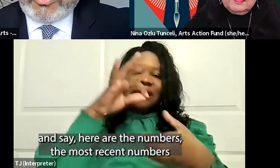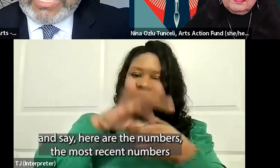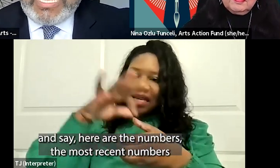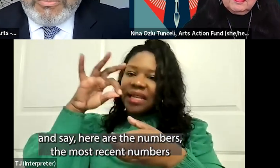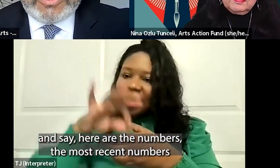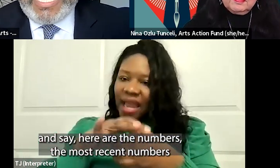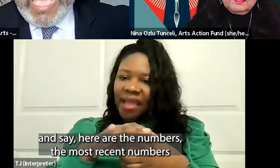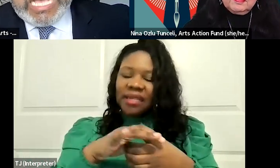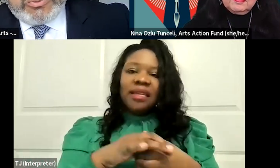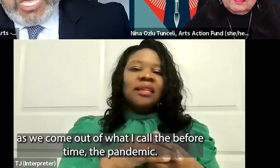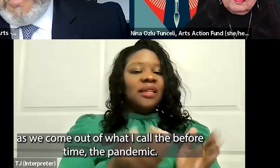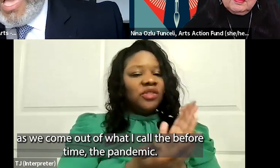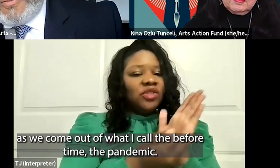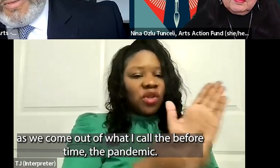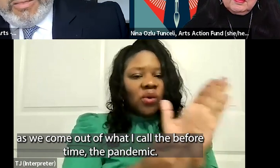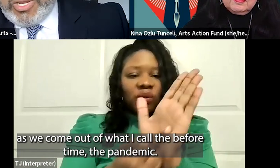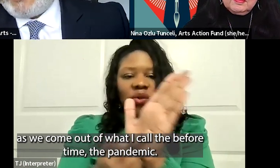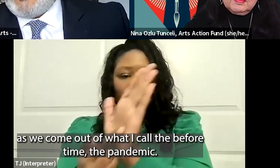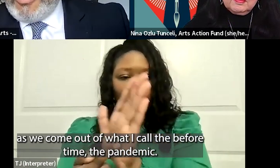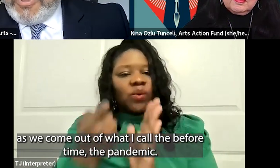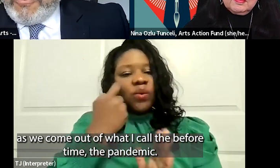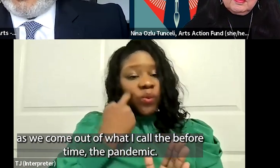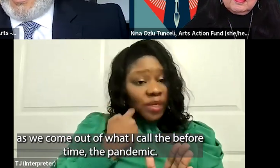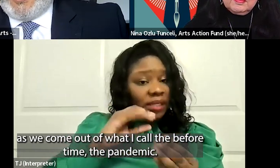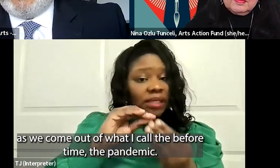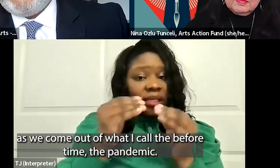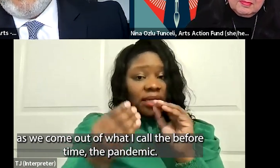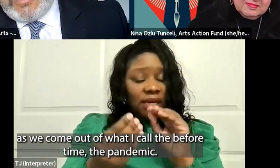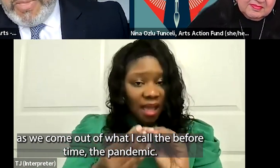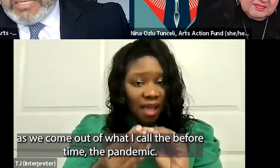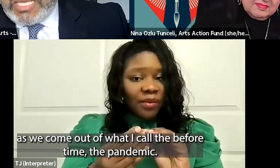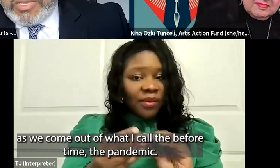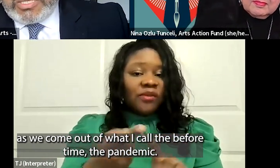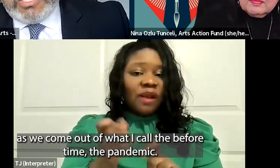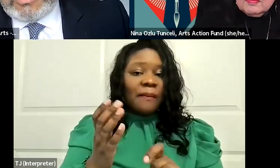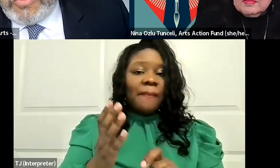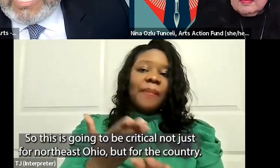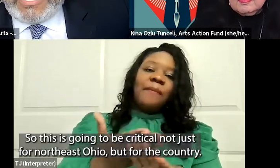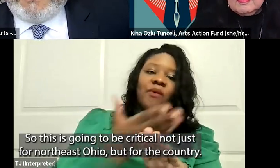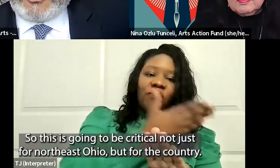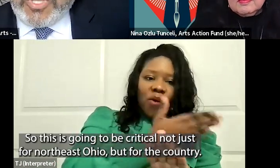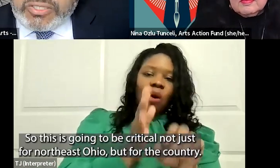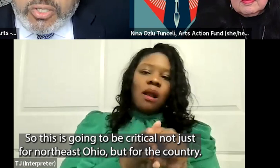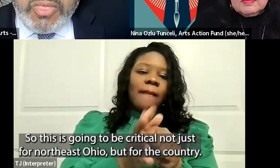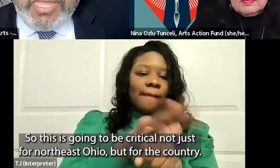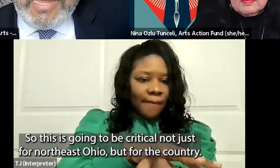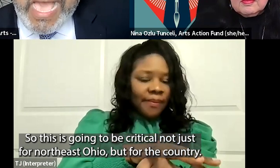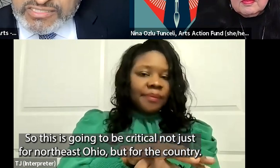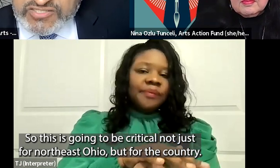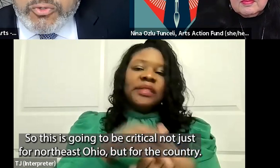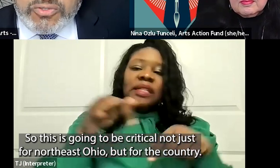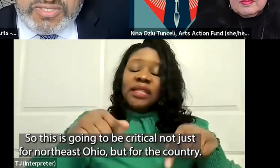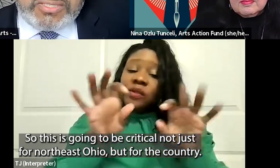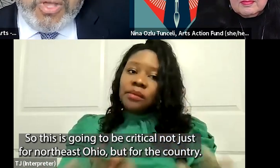numbers, the most recent numbers, as we come out of what I call the before time, the pandemic. So this is going to be critical,